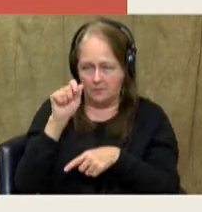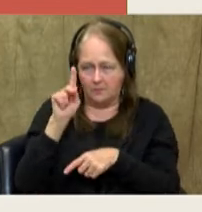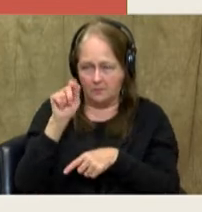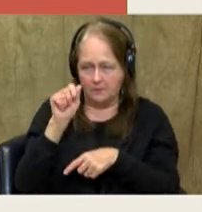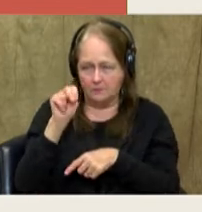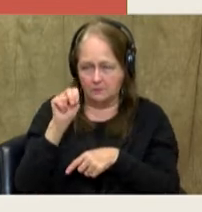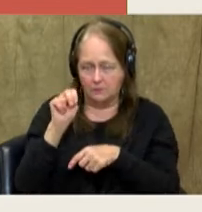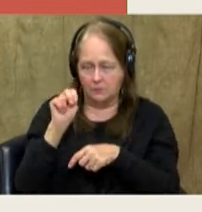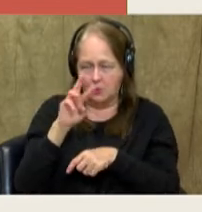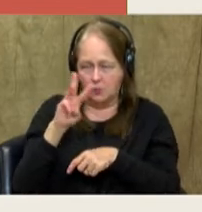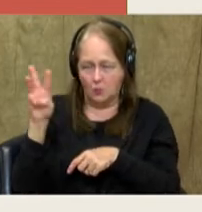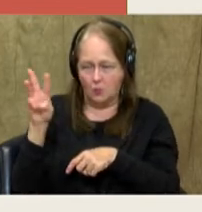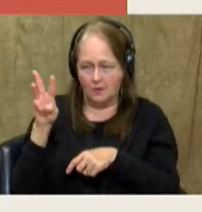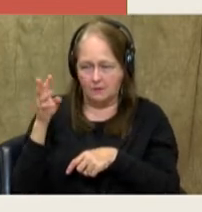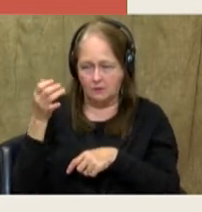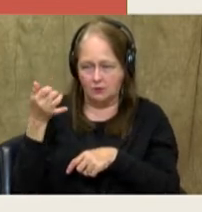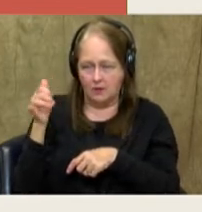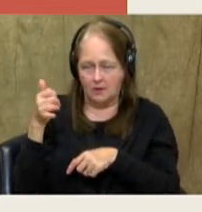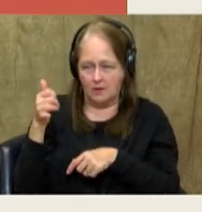to its west in the yellow,